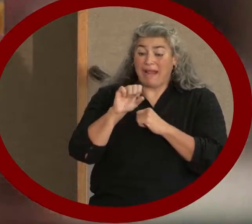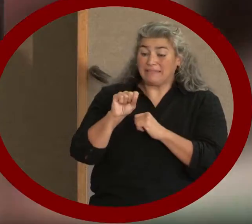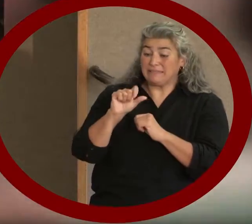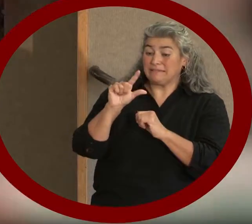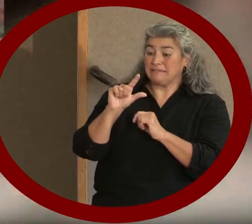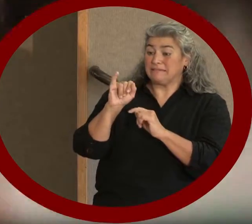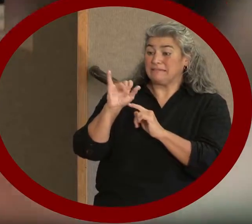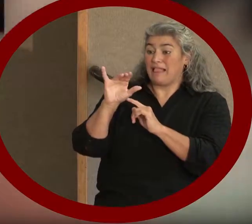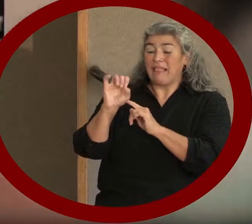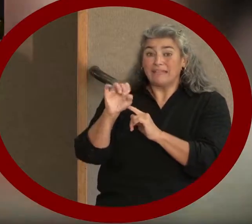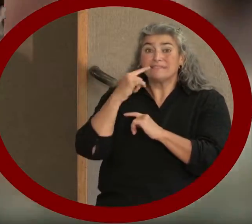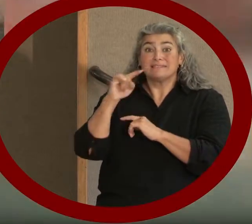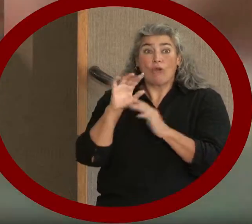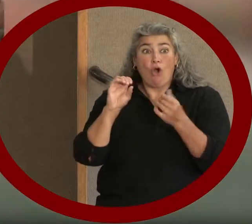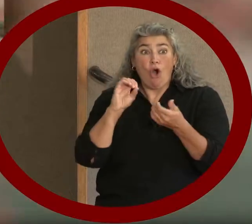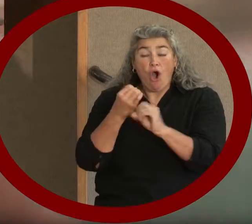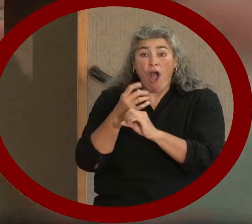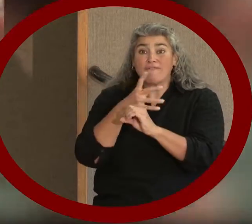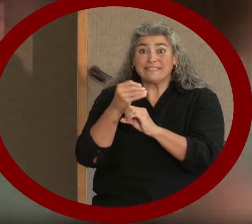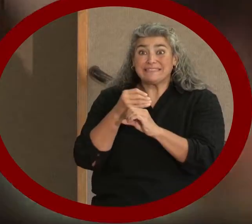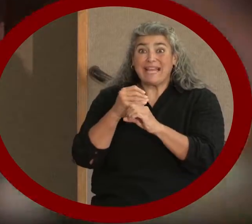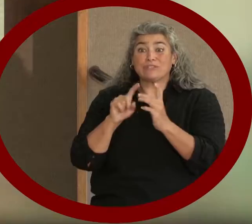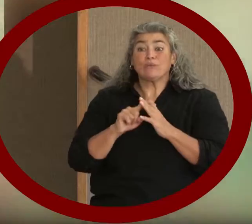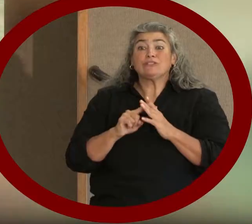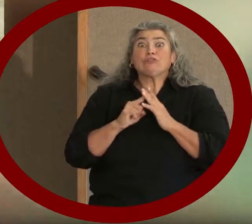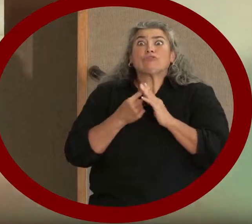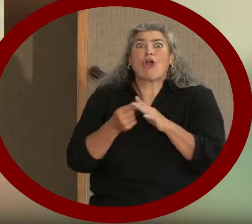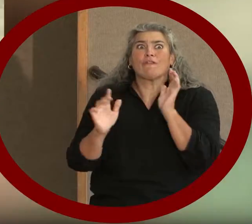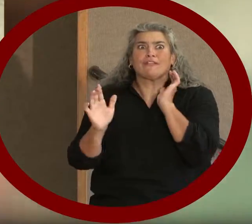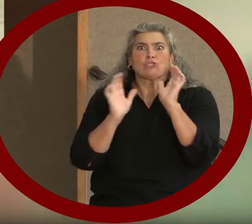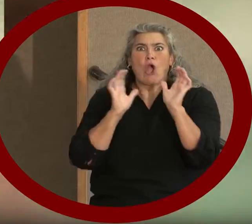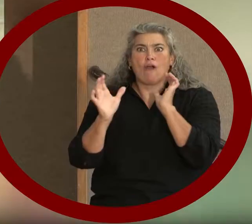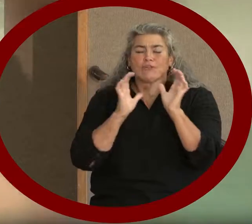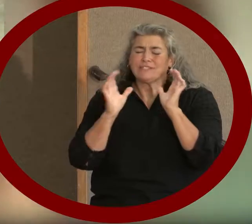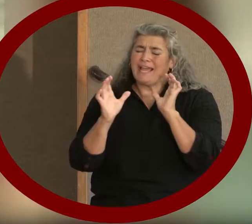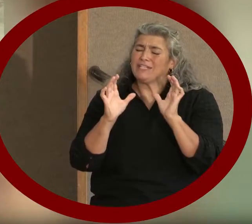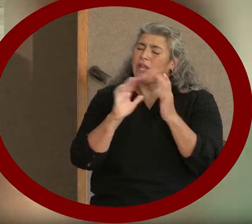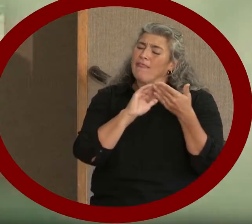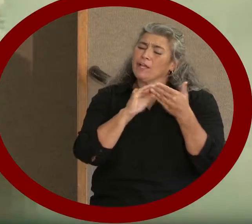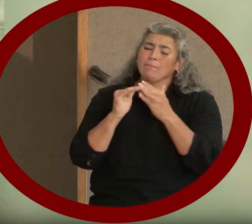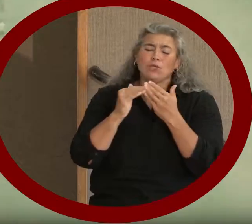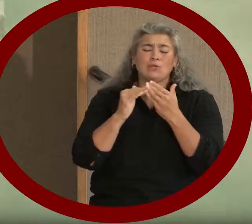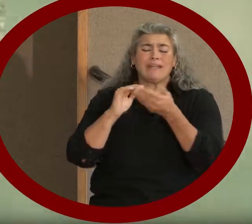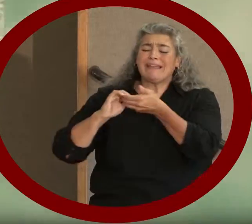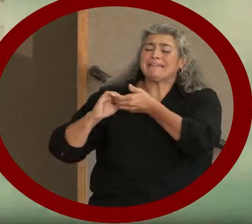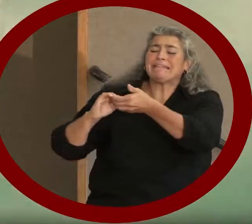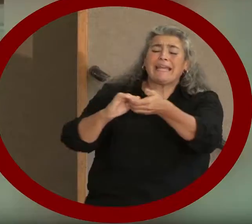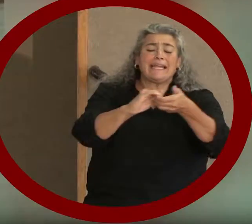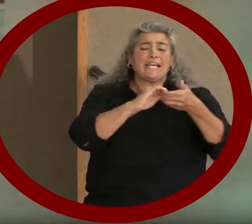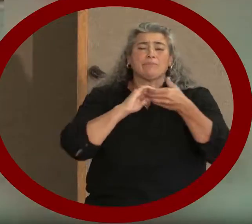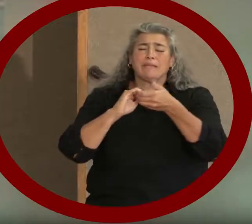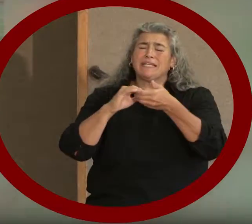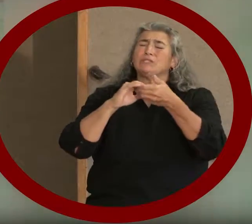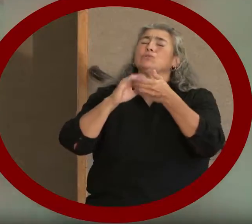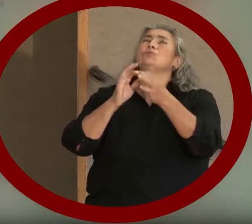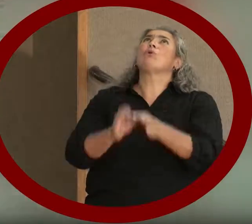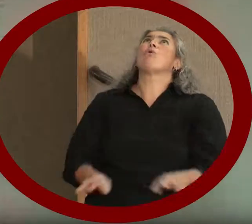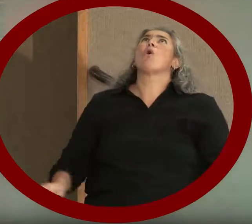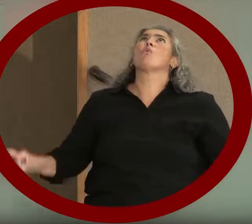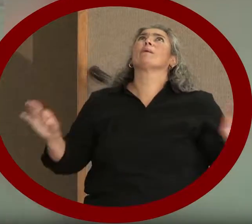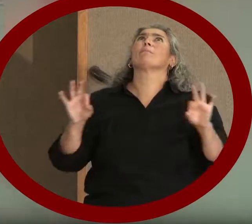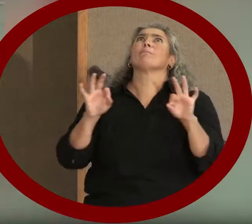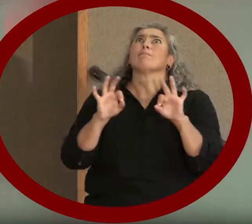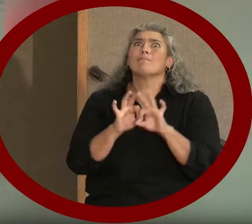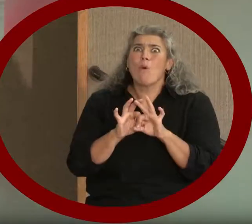on campus start these conversations. Community engagement is so important within your college experience